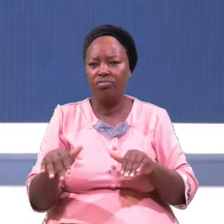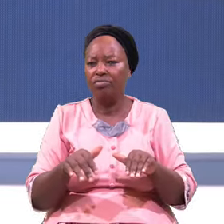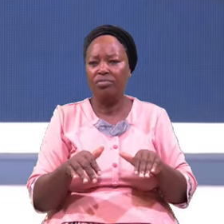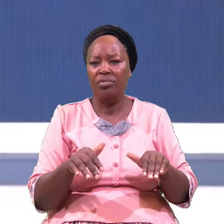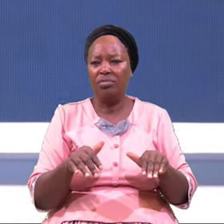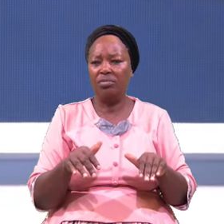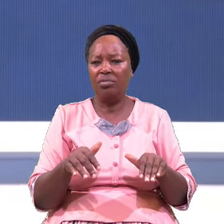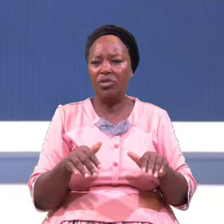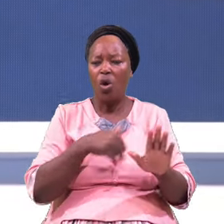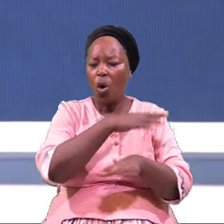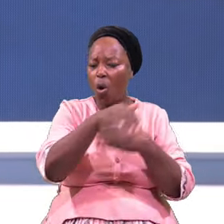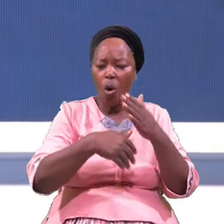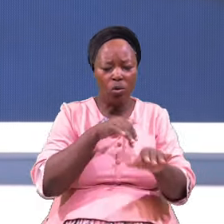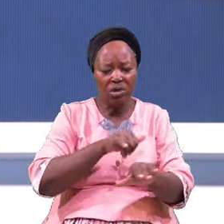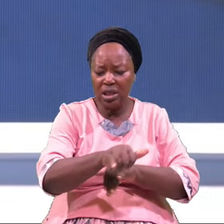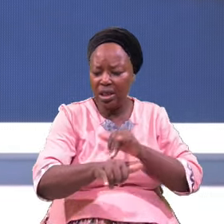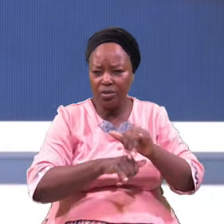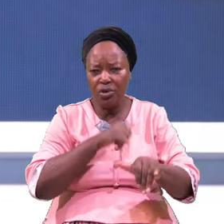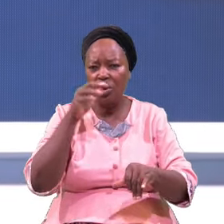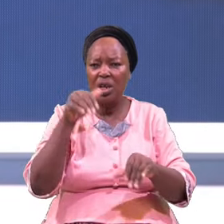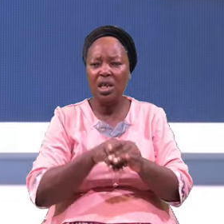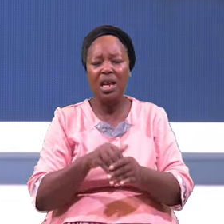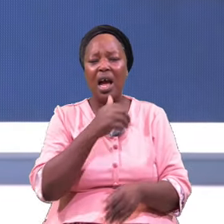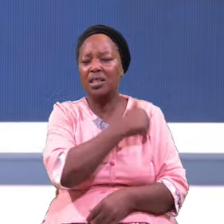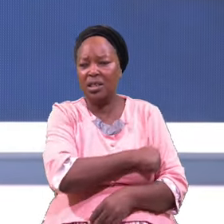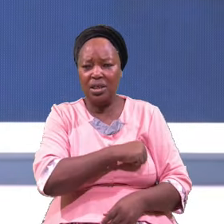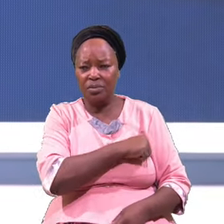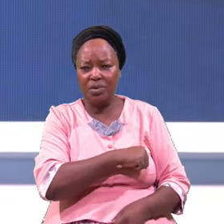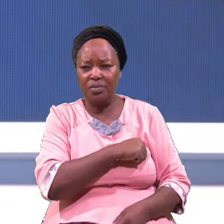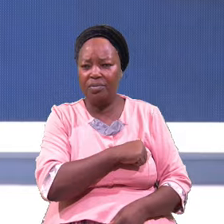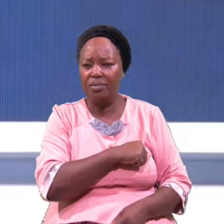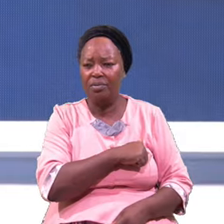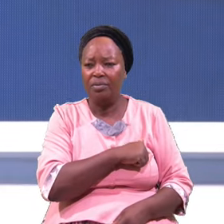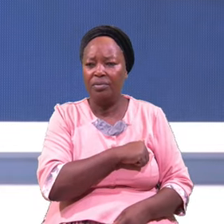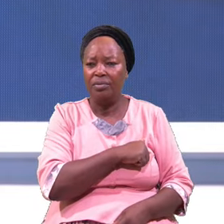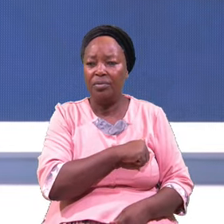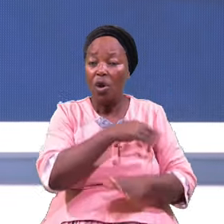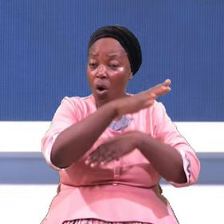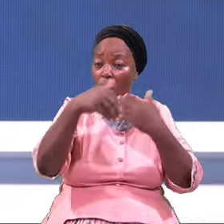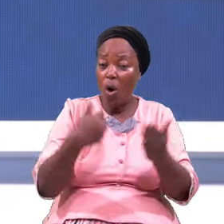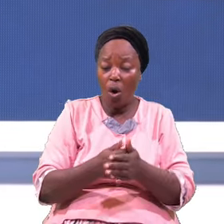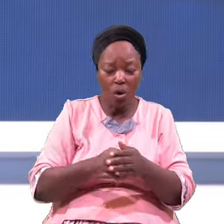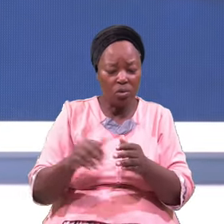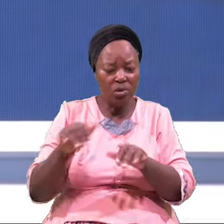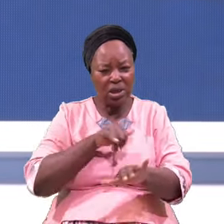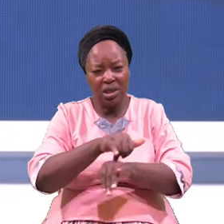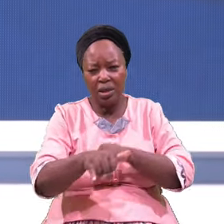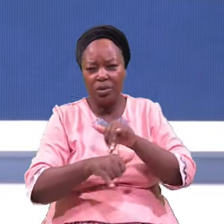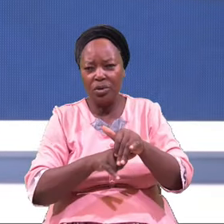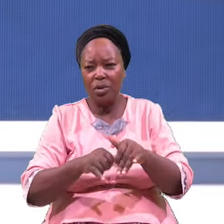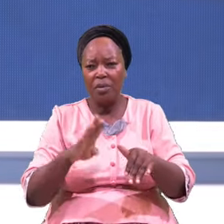All Deception In Attitude All Deception By